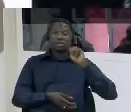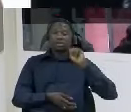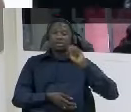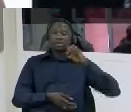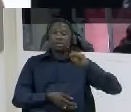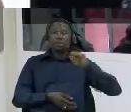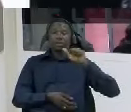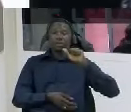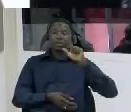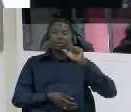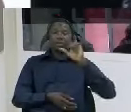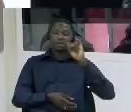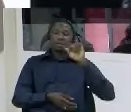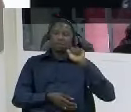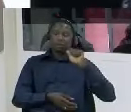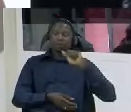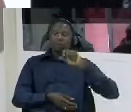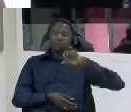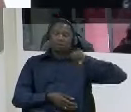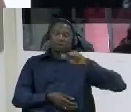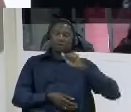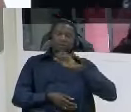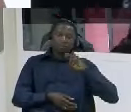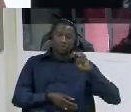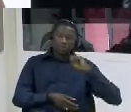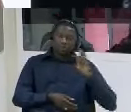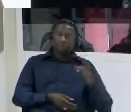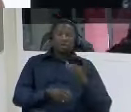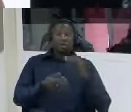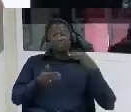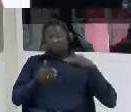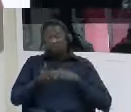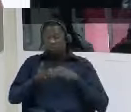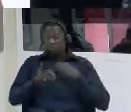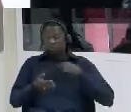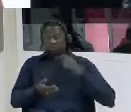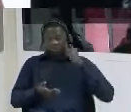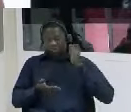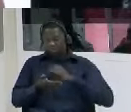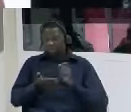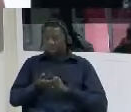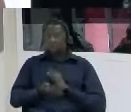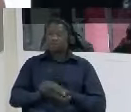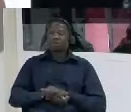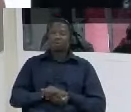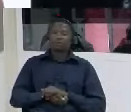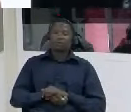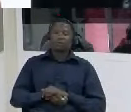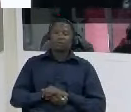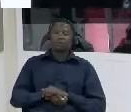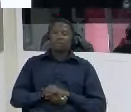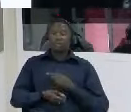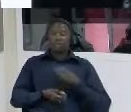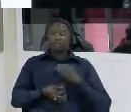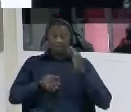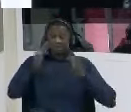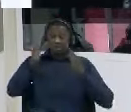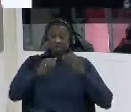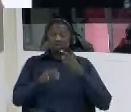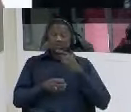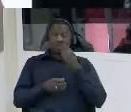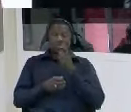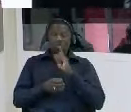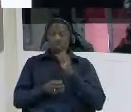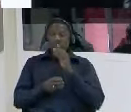so then the judge said now what we're going to do we are going to have trial within trial